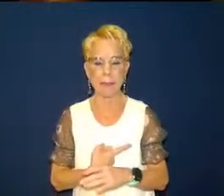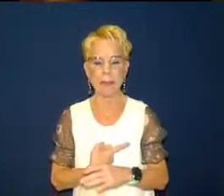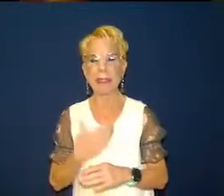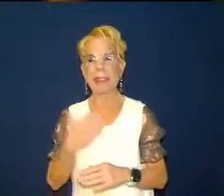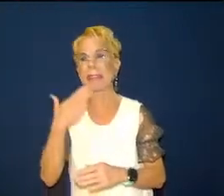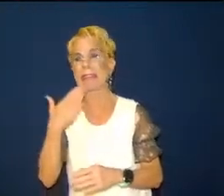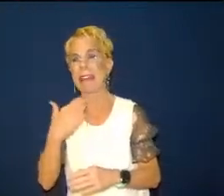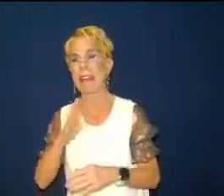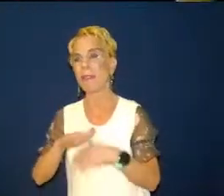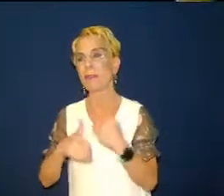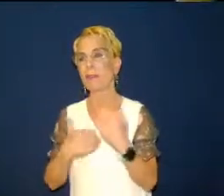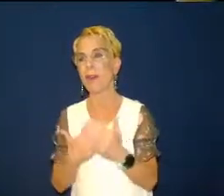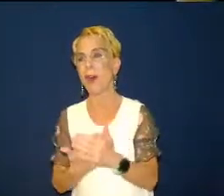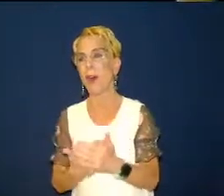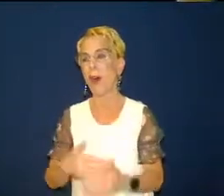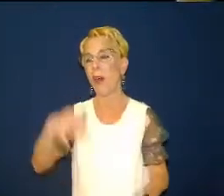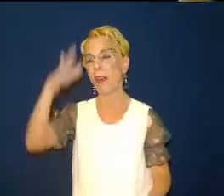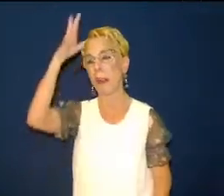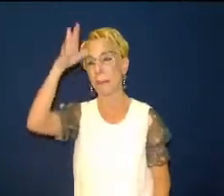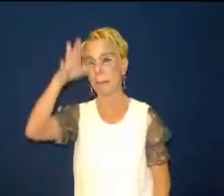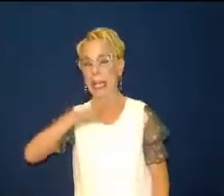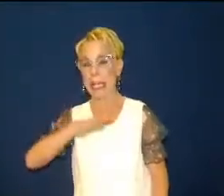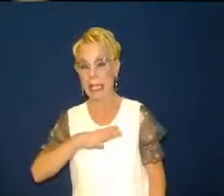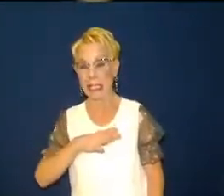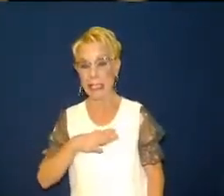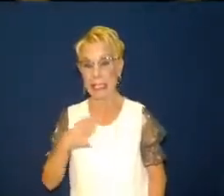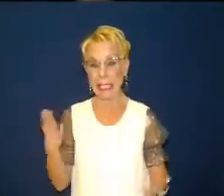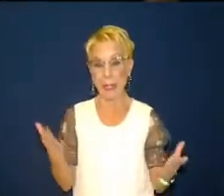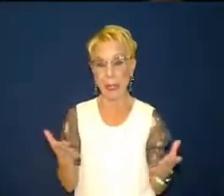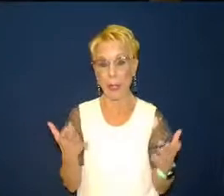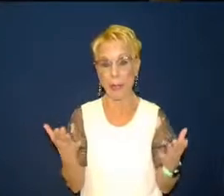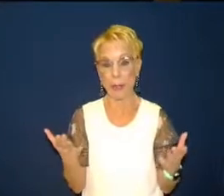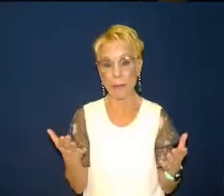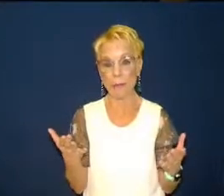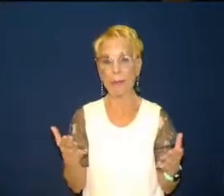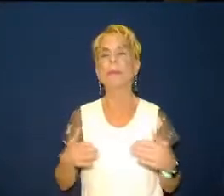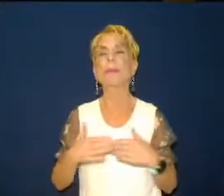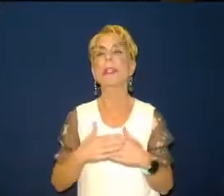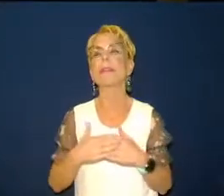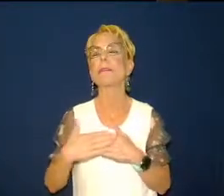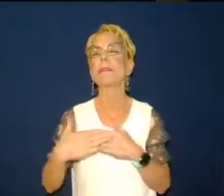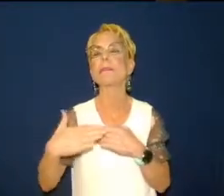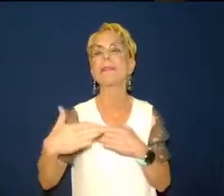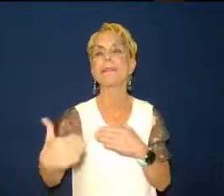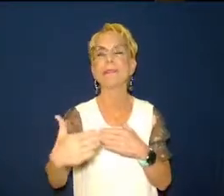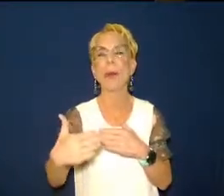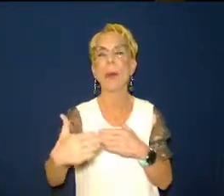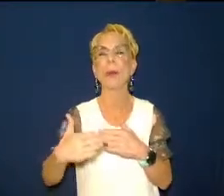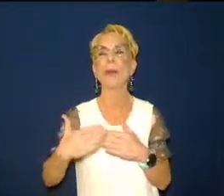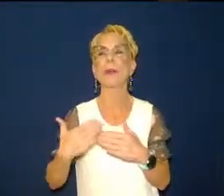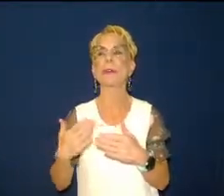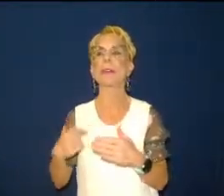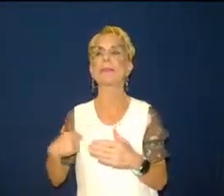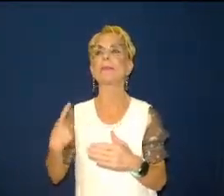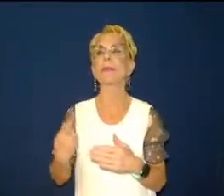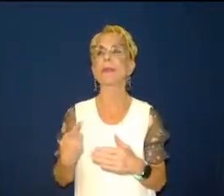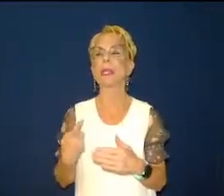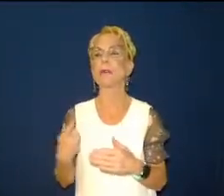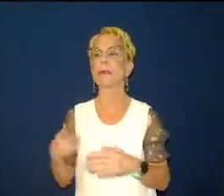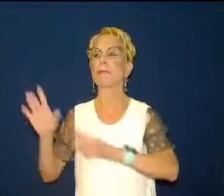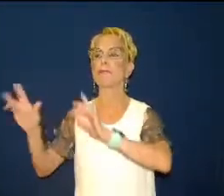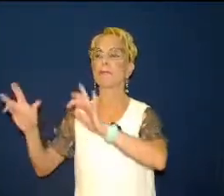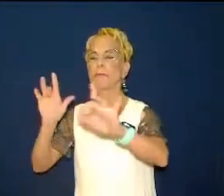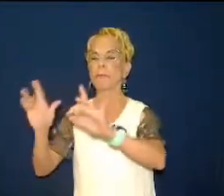in this congregation i pray from this day forward that all of us will together want to make our community our families and our church